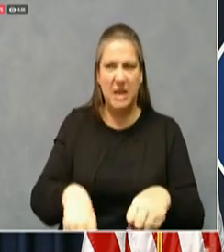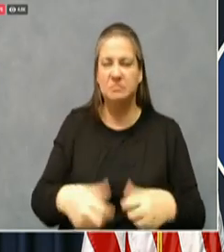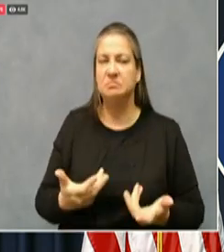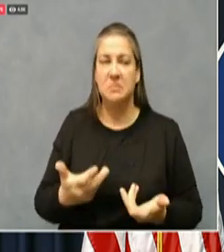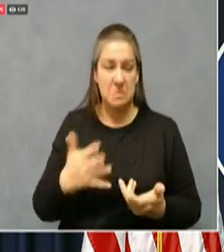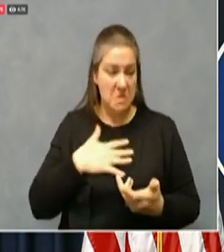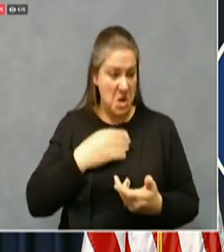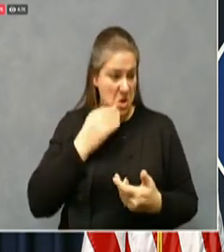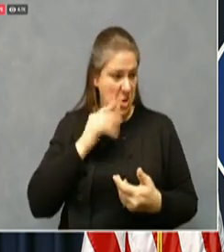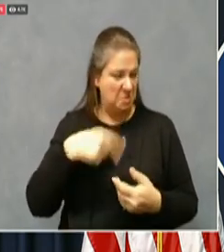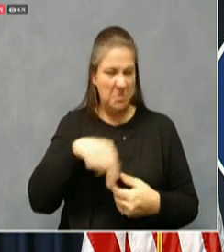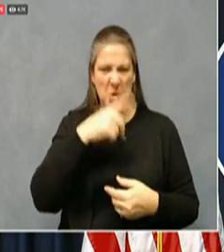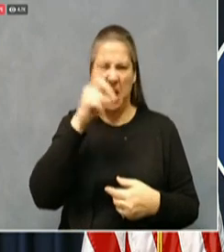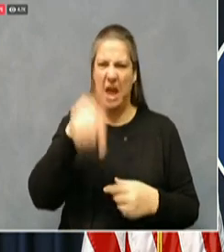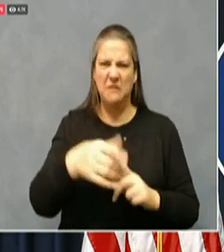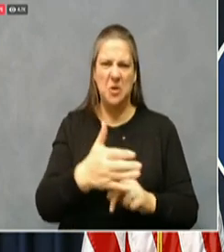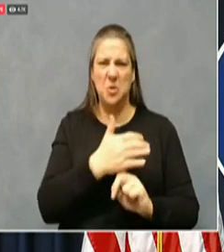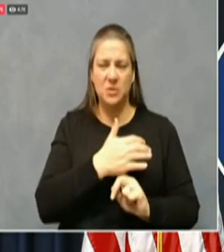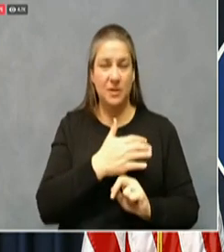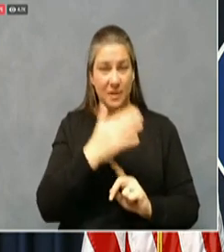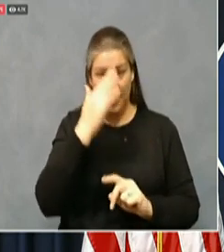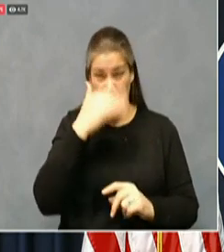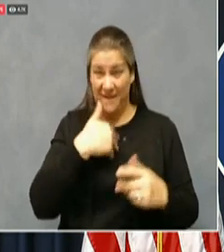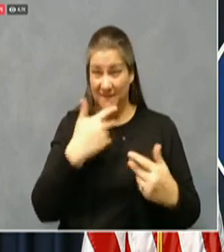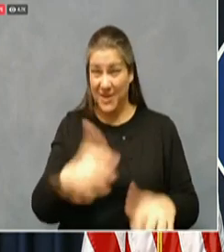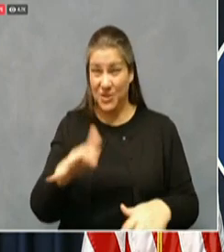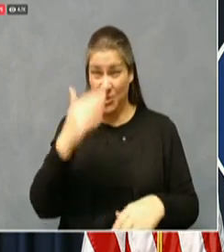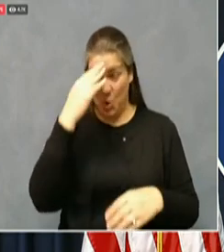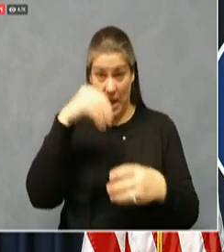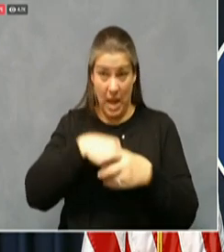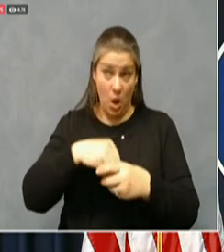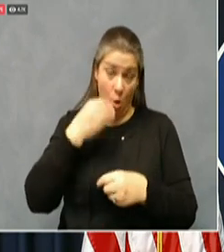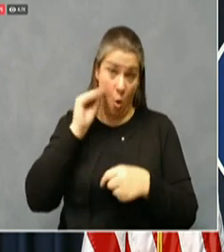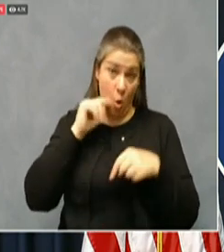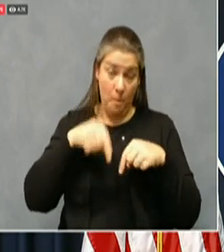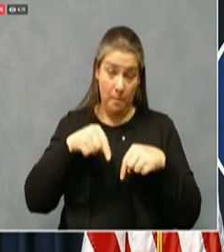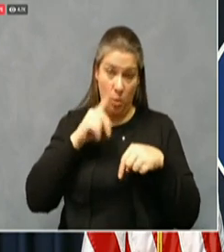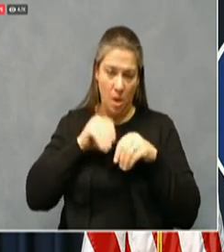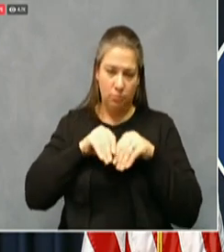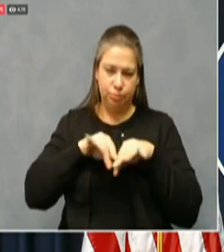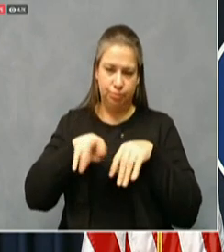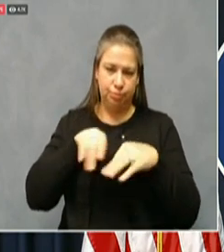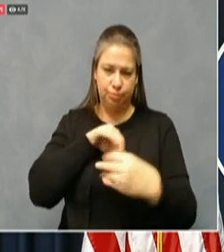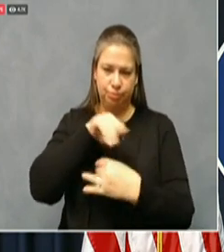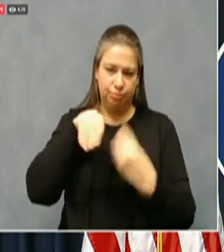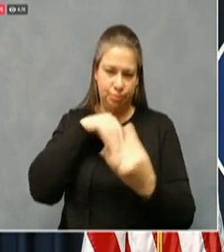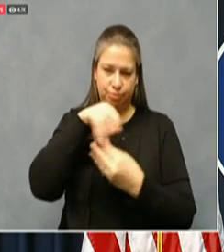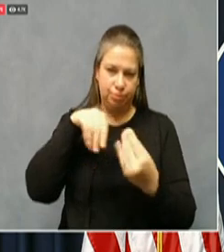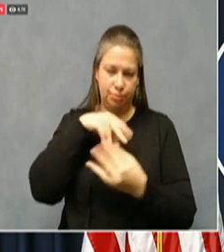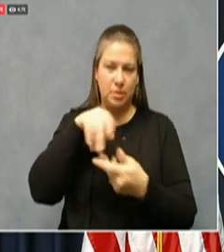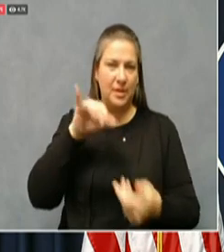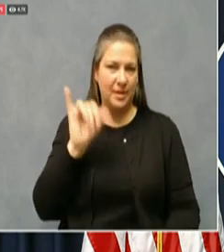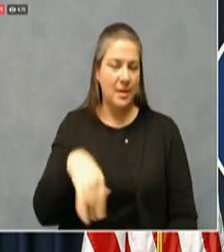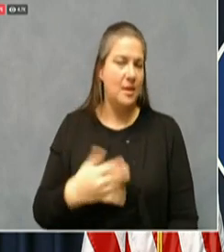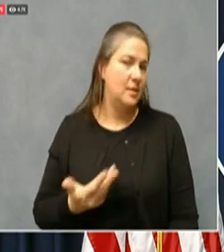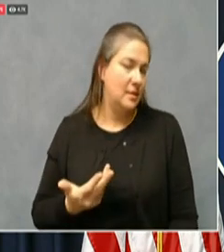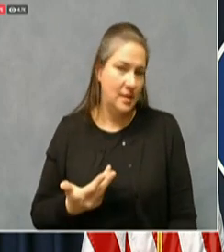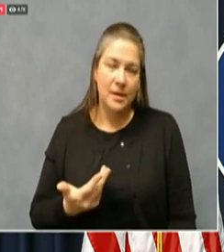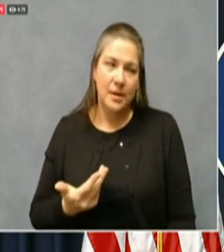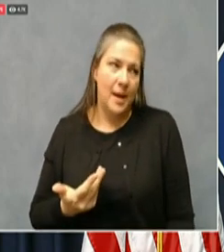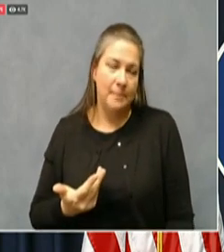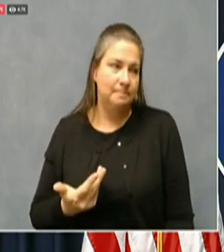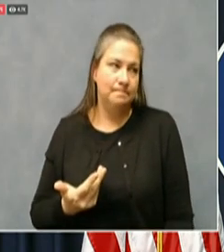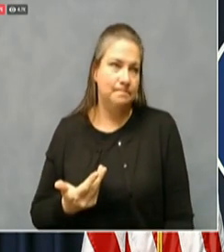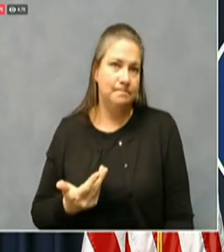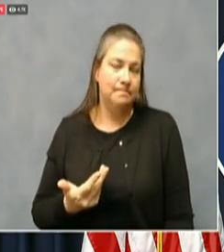quarantine, even though we know it moves through the household really quickly. Uh, in other words, they, uh, there will undoubtedly be lots of